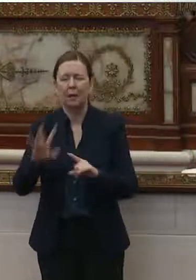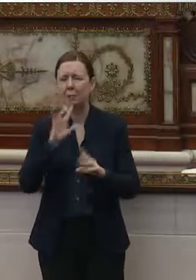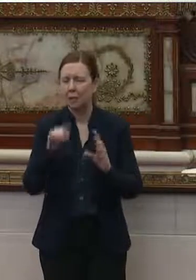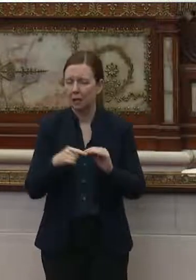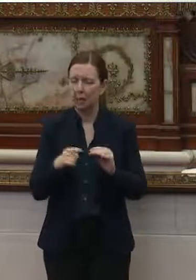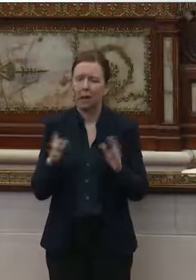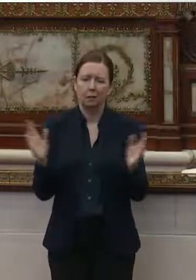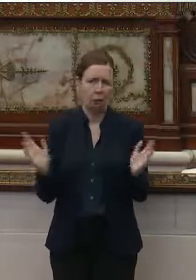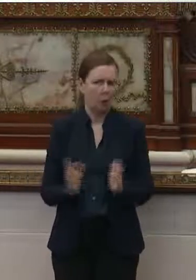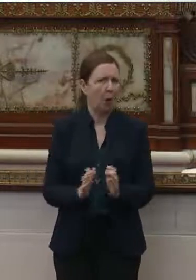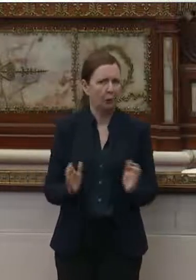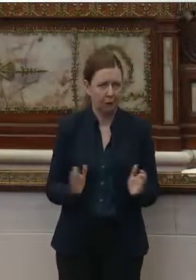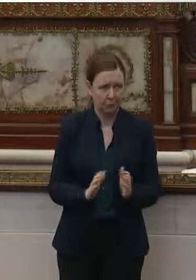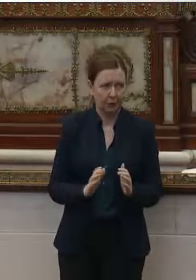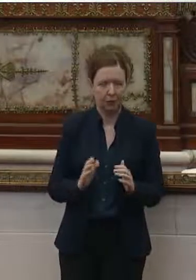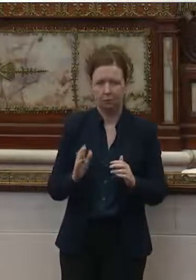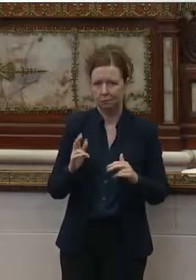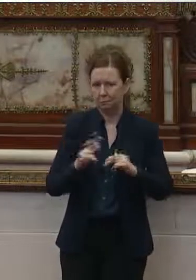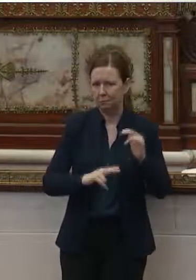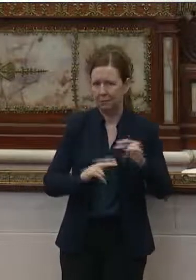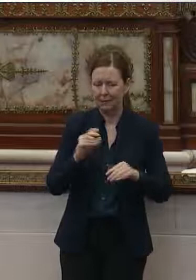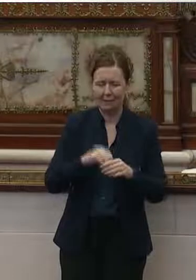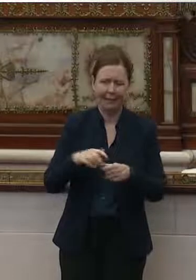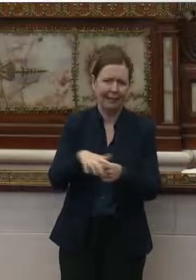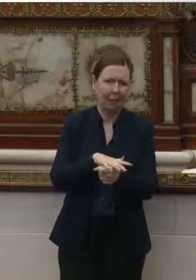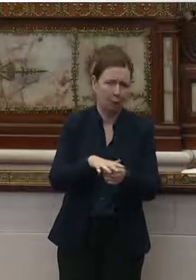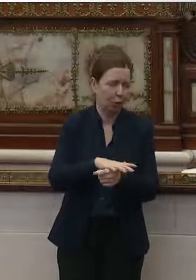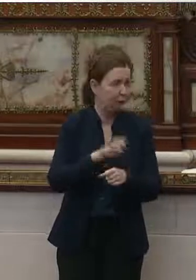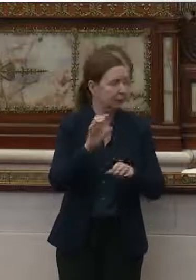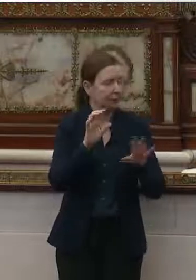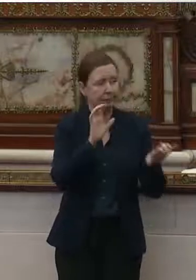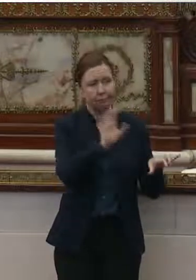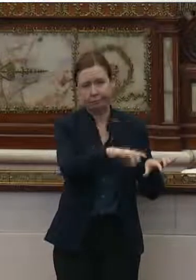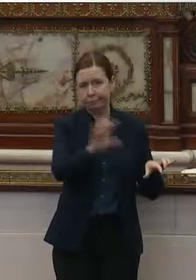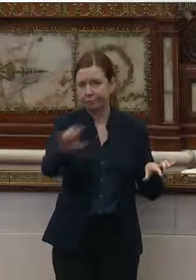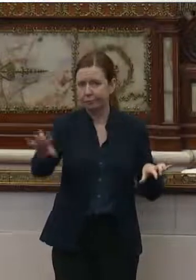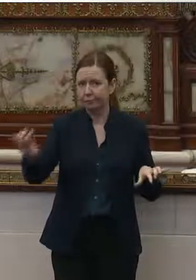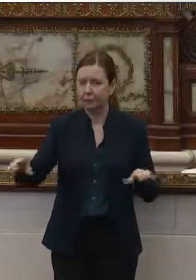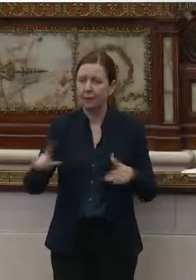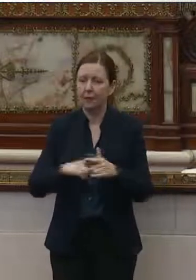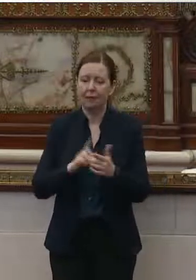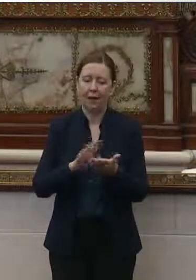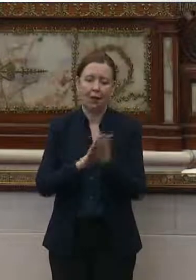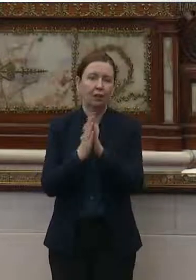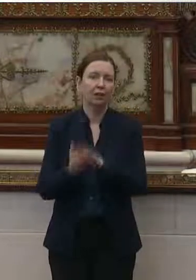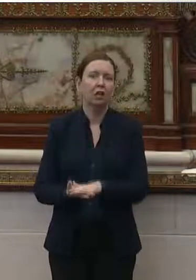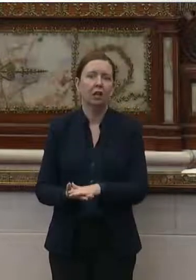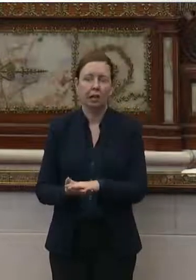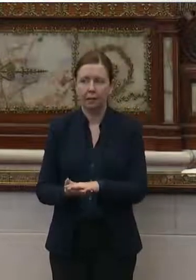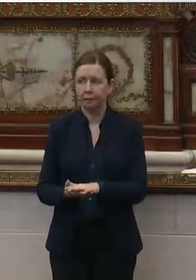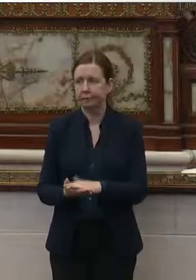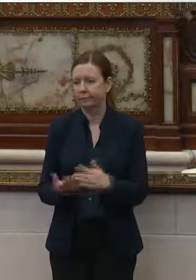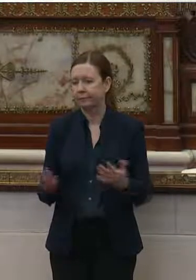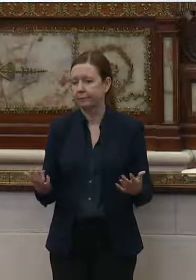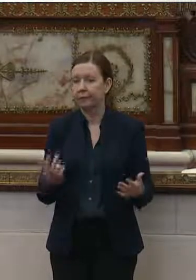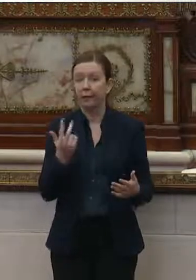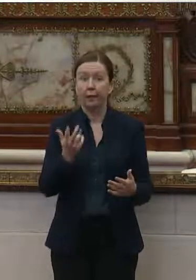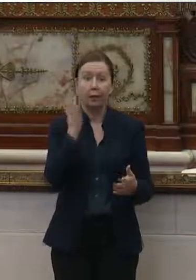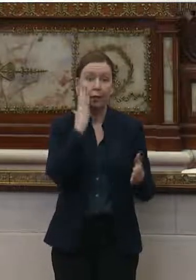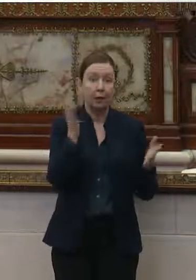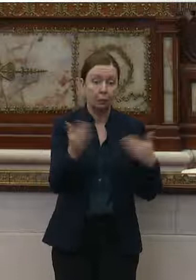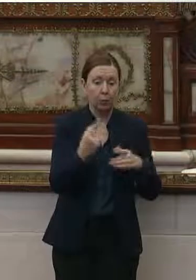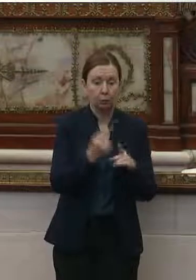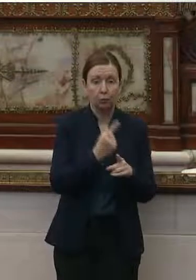about on a much smaller scale in the neighborhoods, you know, and converting like a three-bedroom